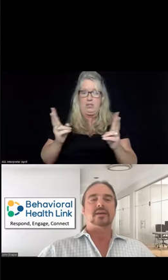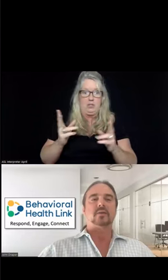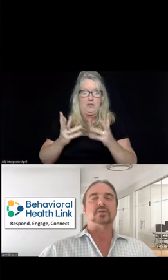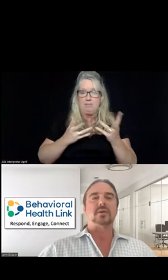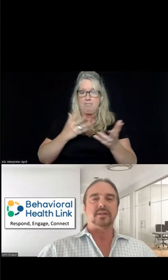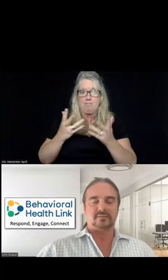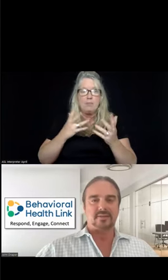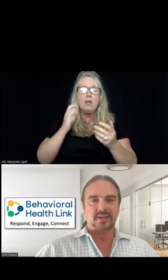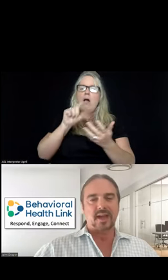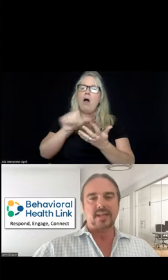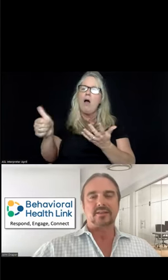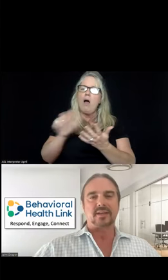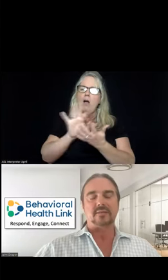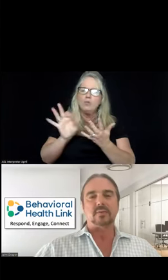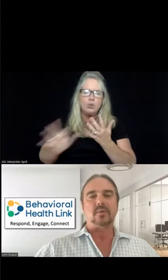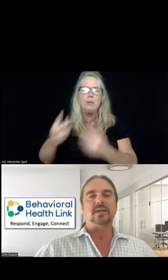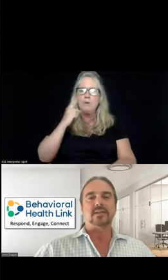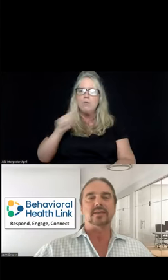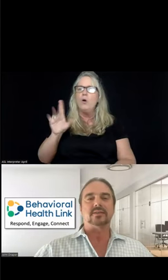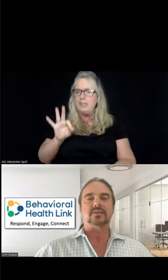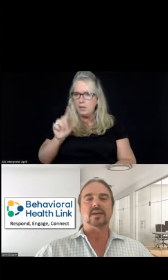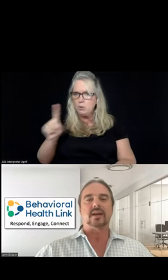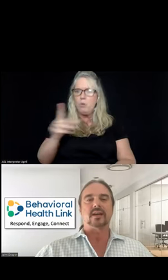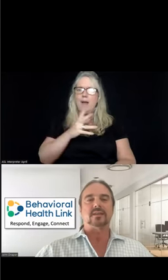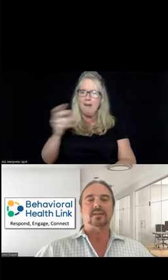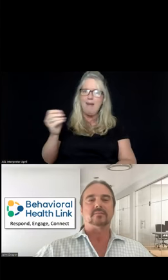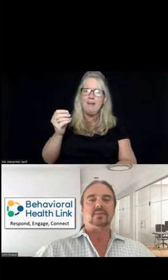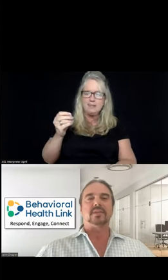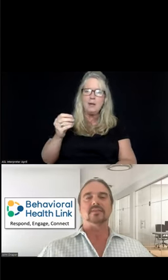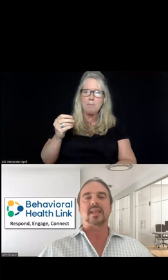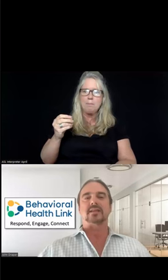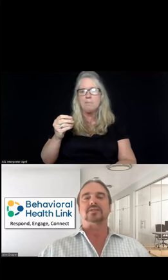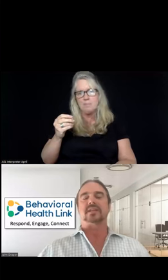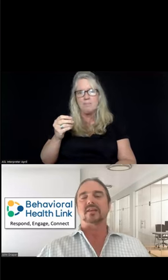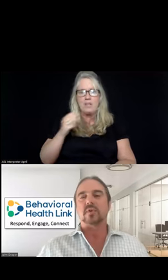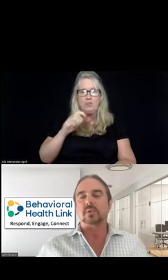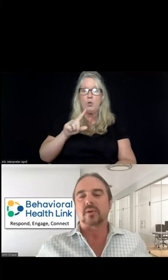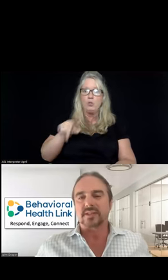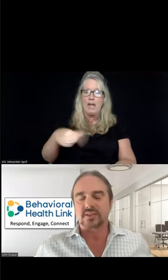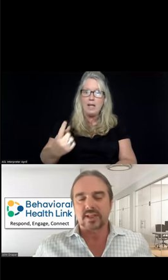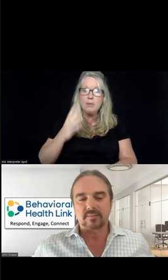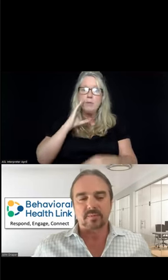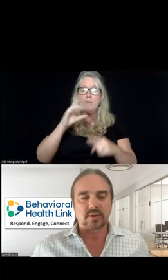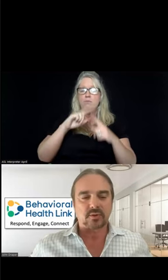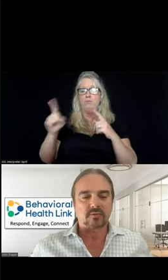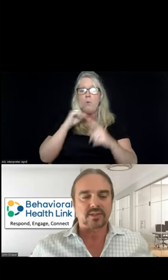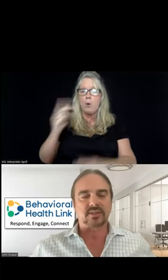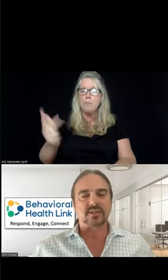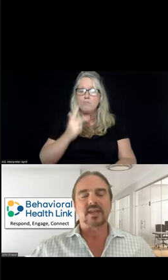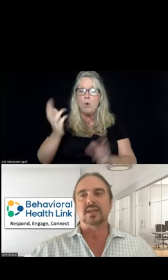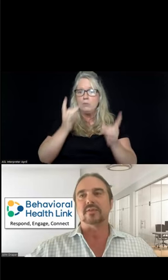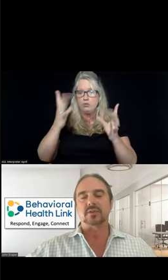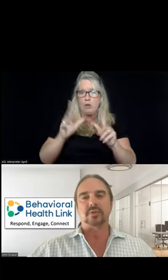alternative to 9-1-1. And that is not only sending out of mobile crisis teams, but also